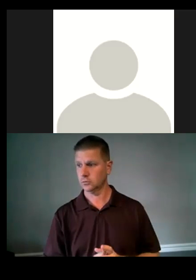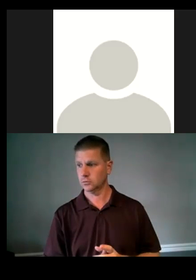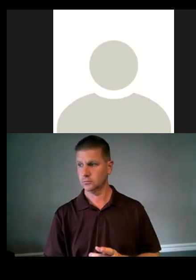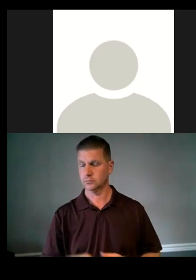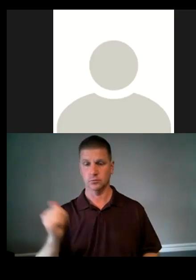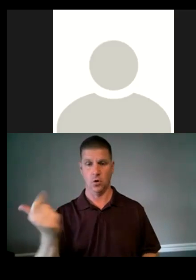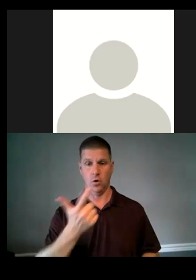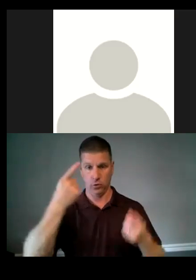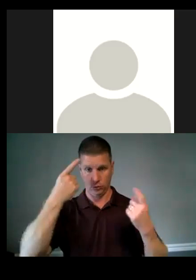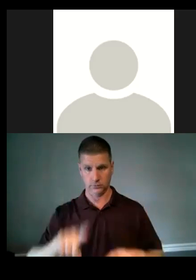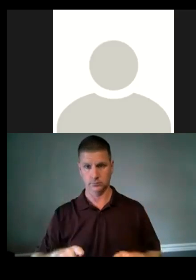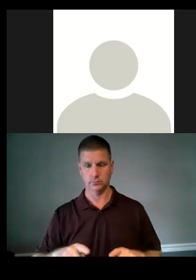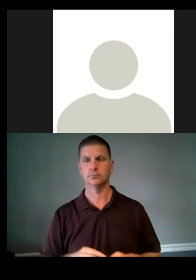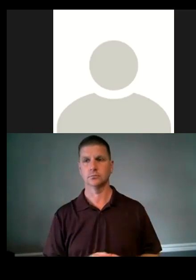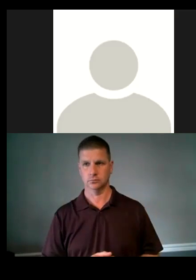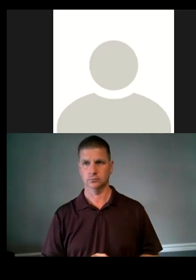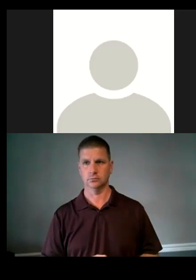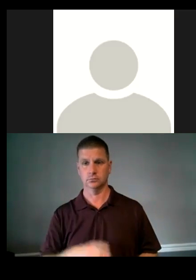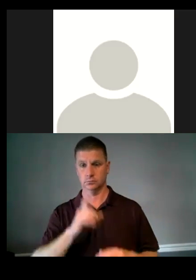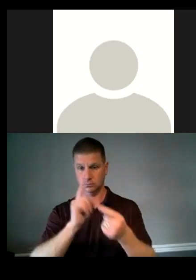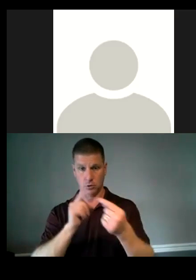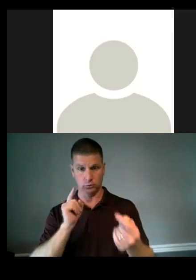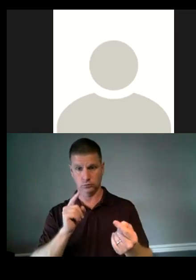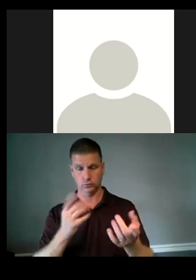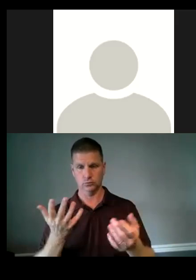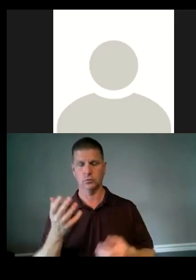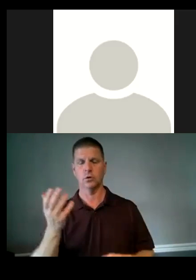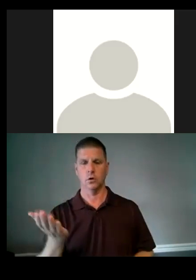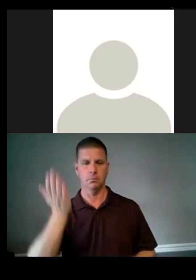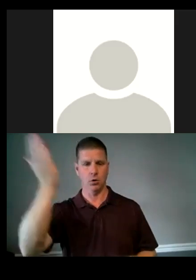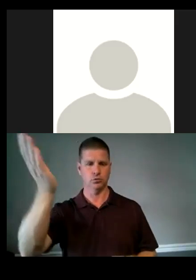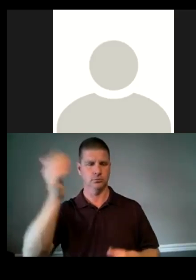favor? Aye. Aye. Any opposed? The motion carries.